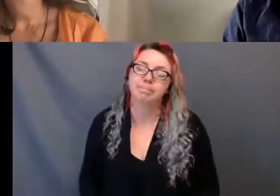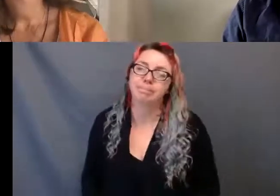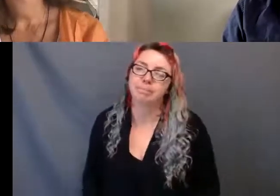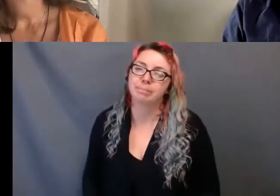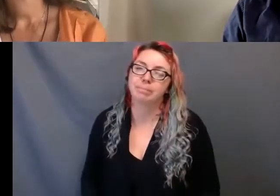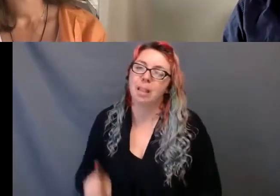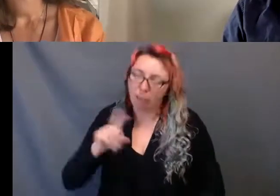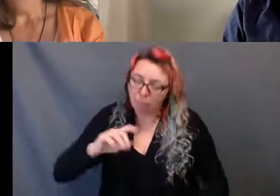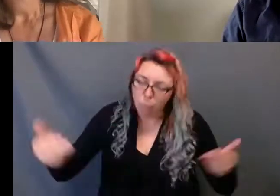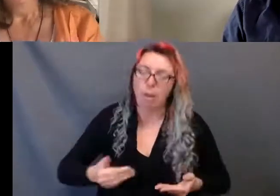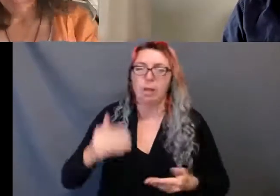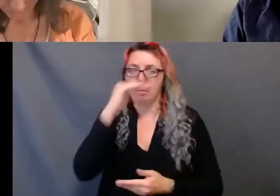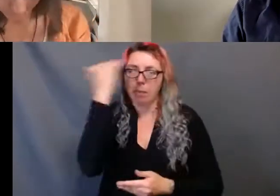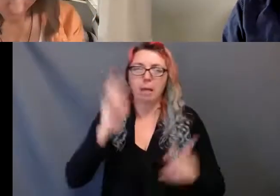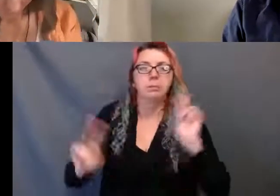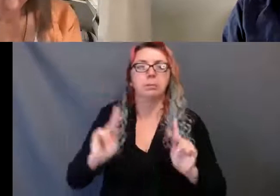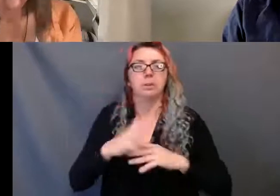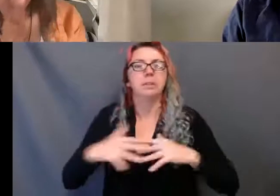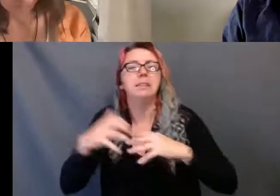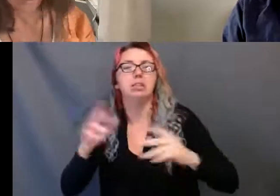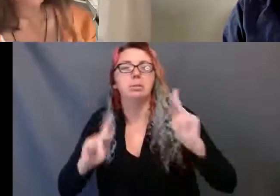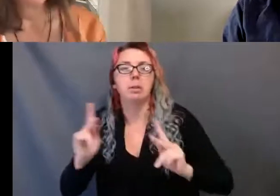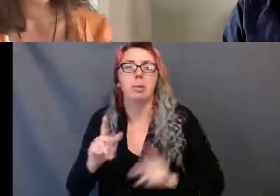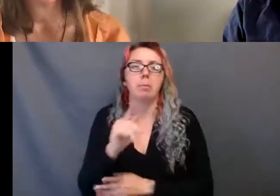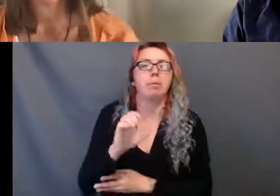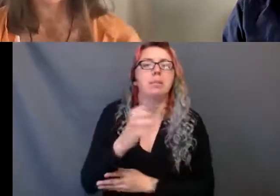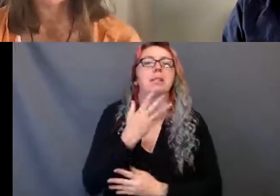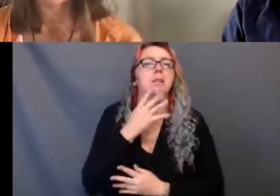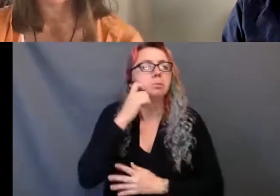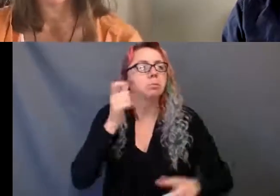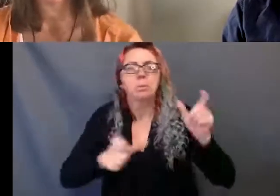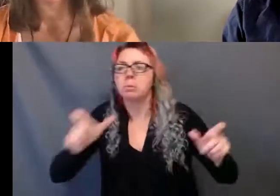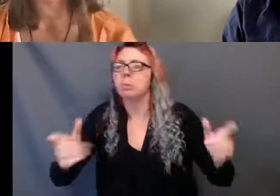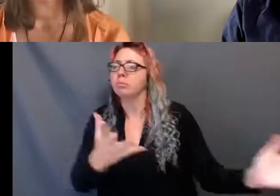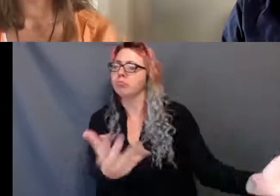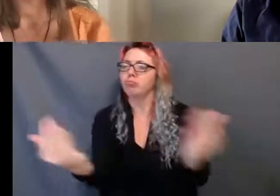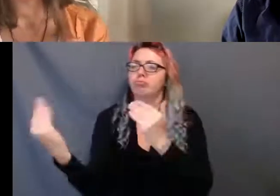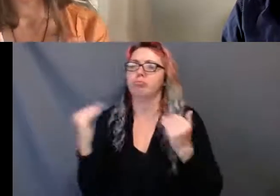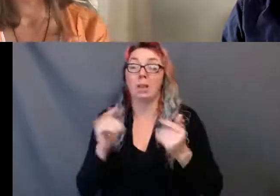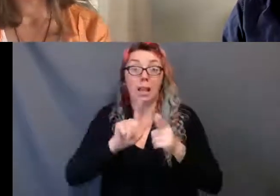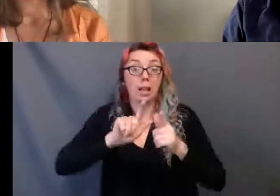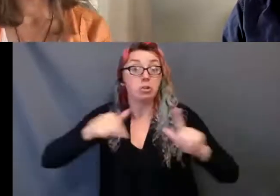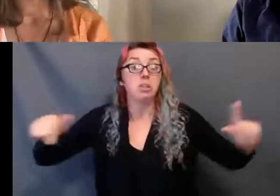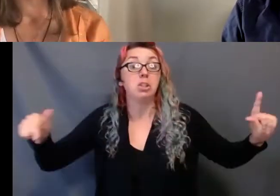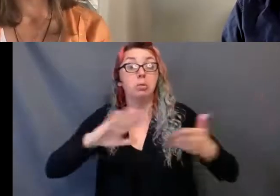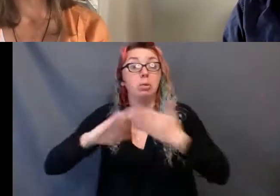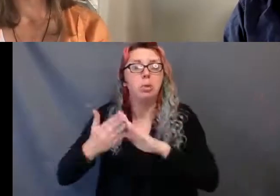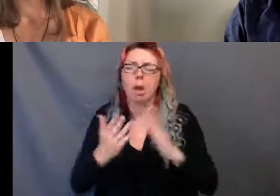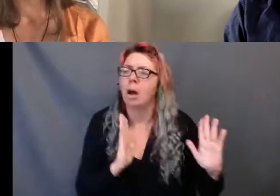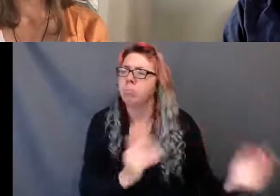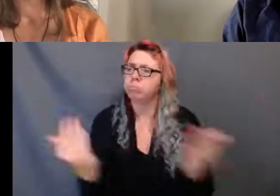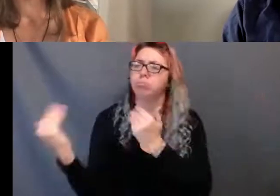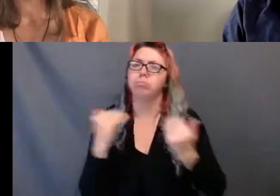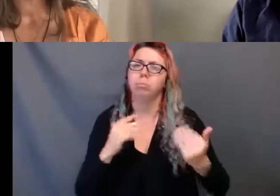black, indigenous, and other people of color, and safe spaces for LGBTQ2 plus folks in this country.